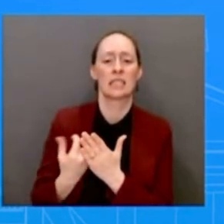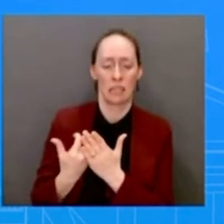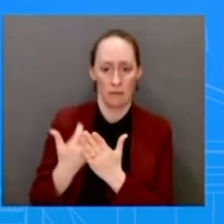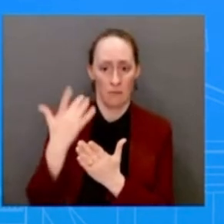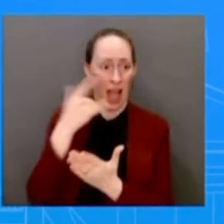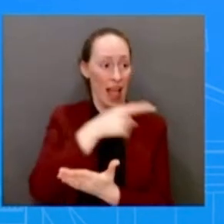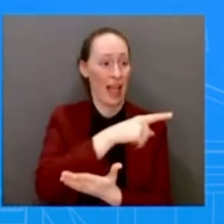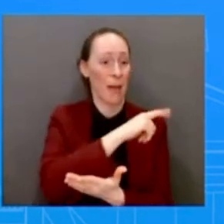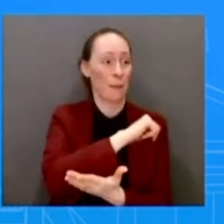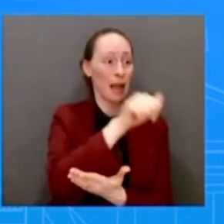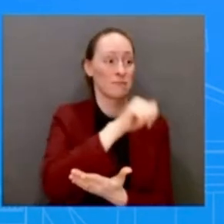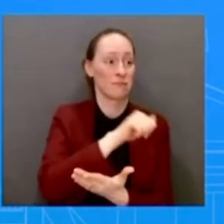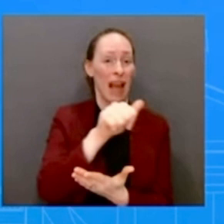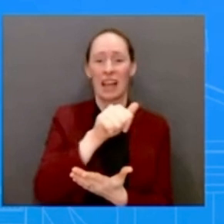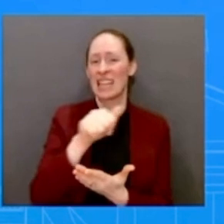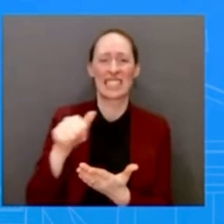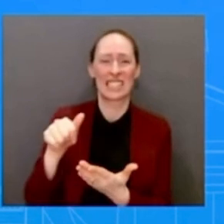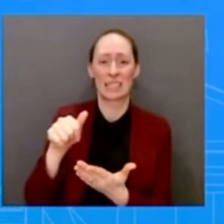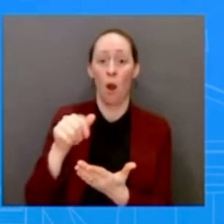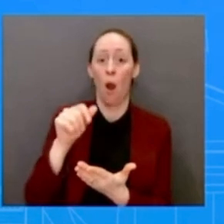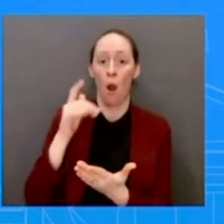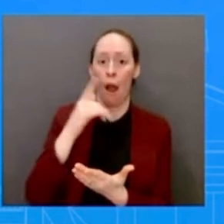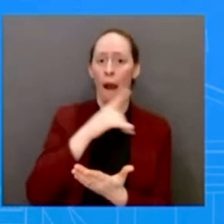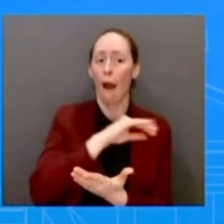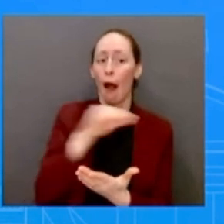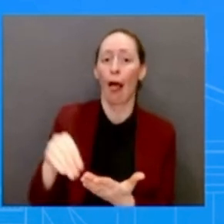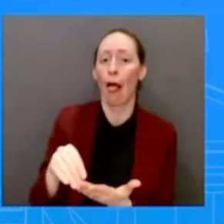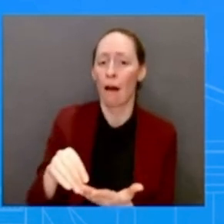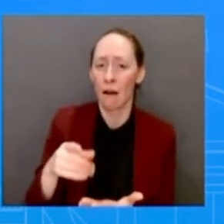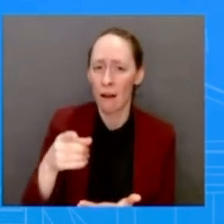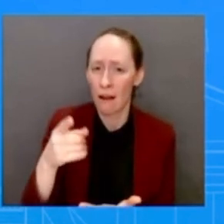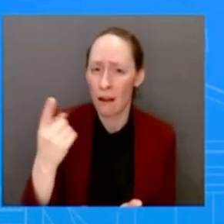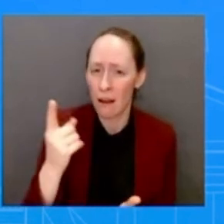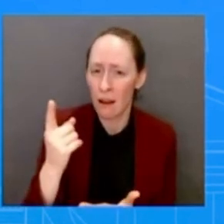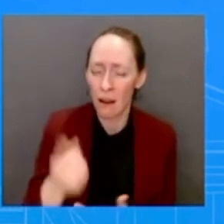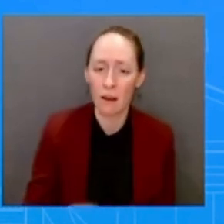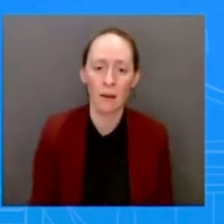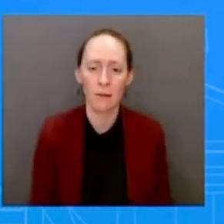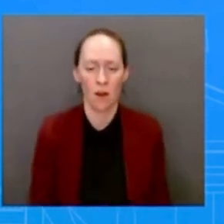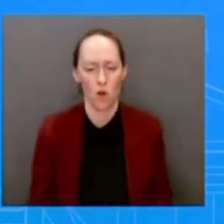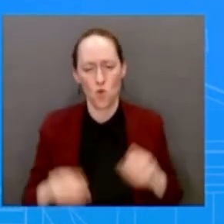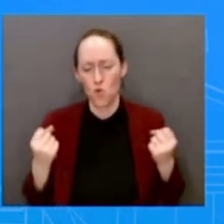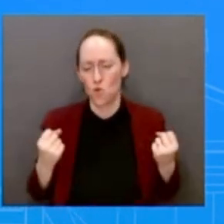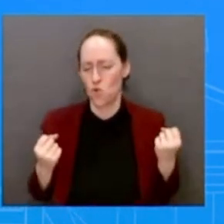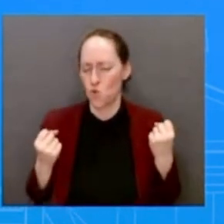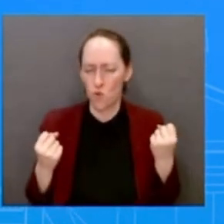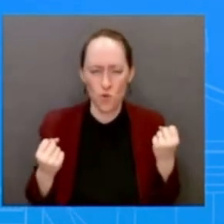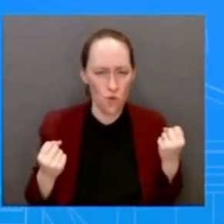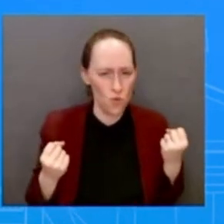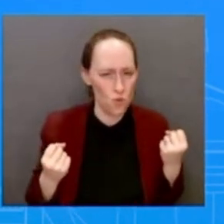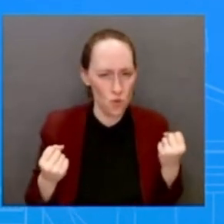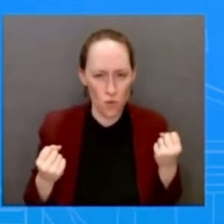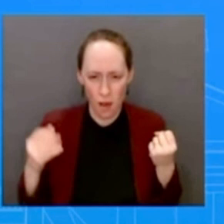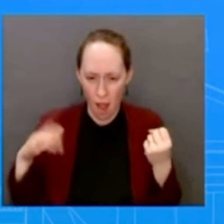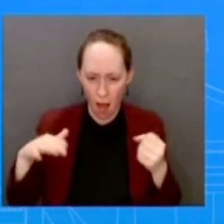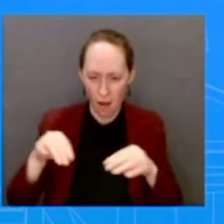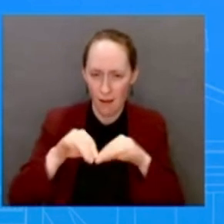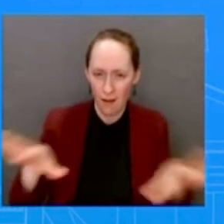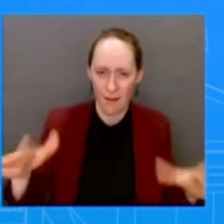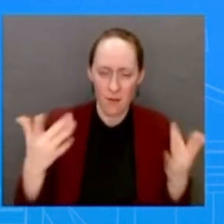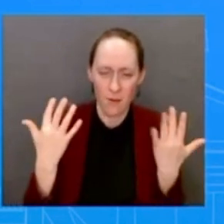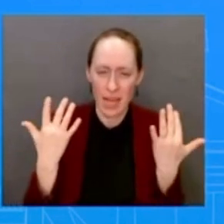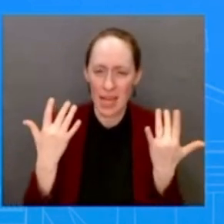remains committed to fighting for paid leave and child care policies. That is something, clearly, he fought very hard for it